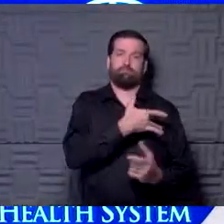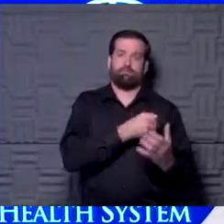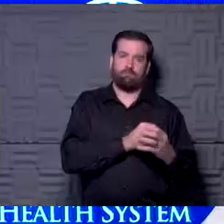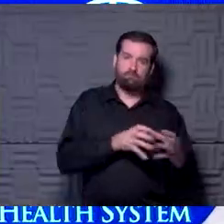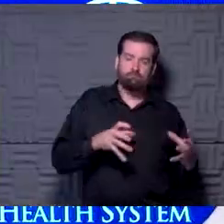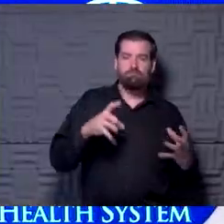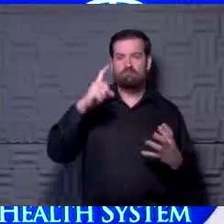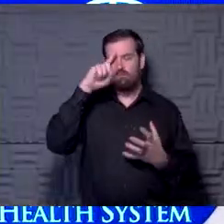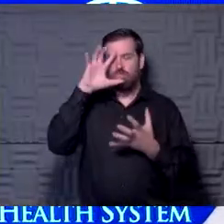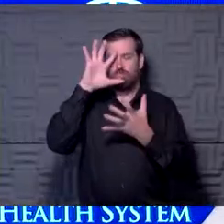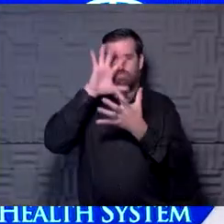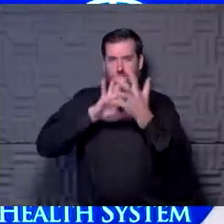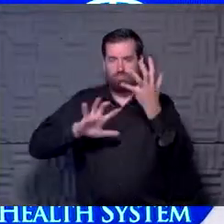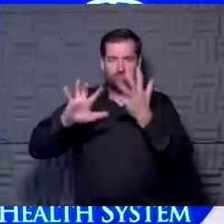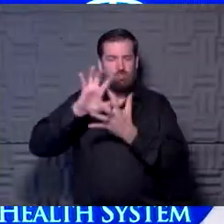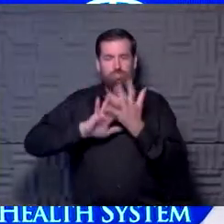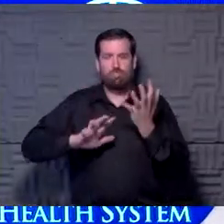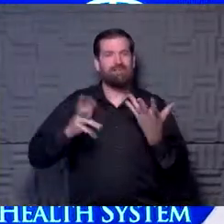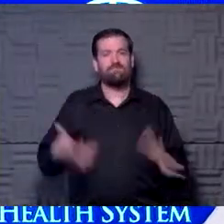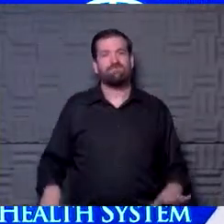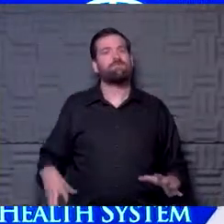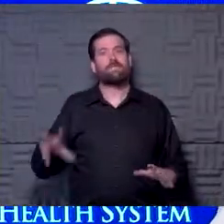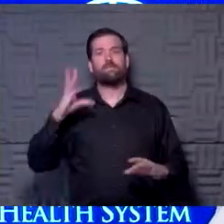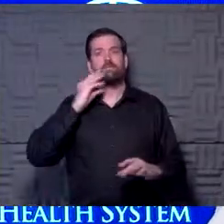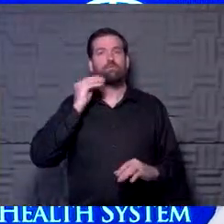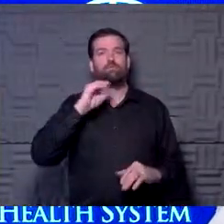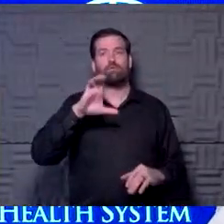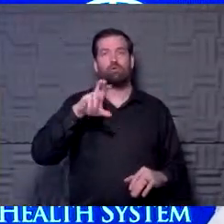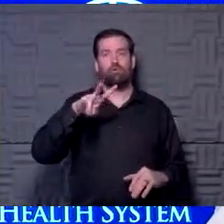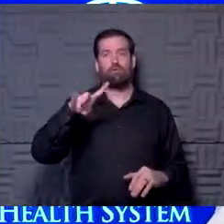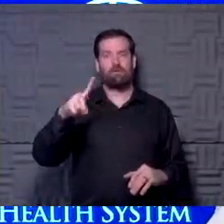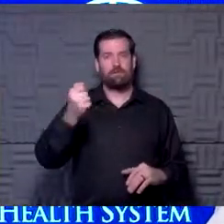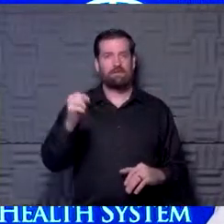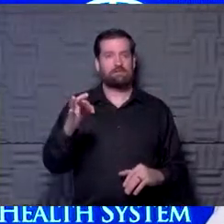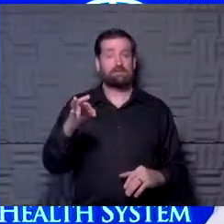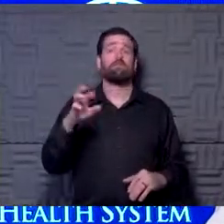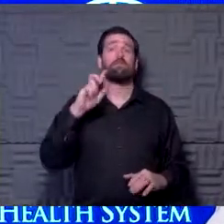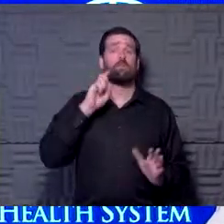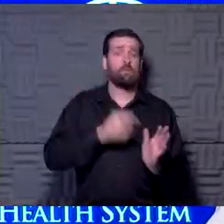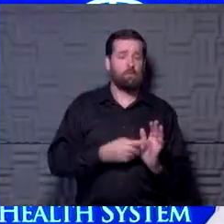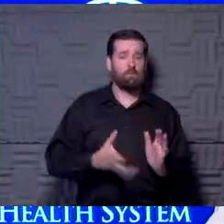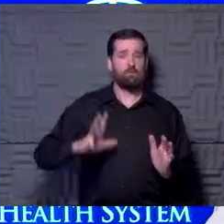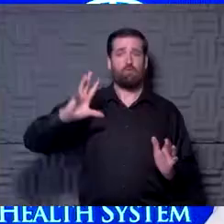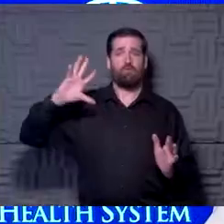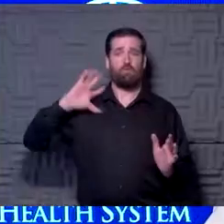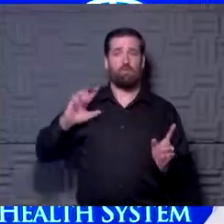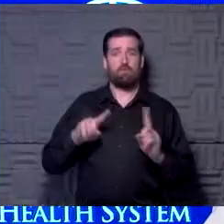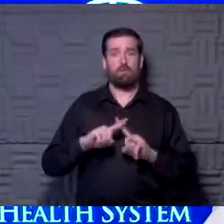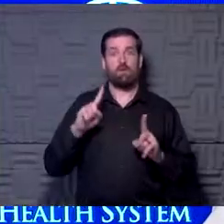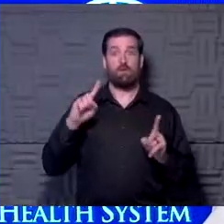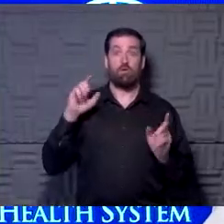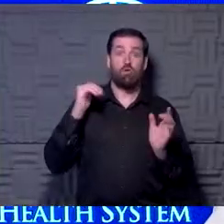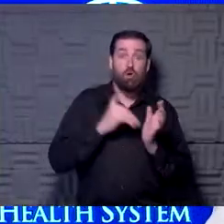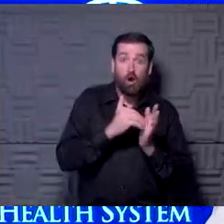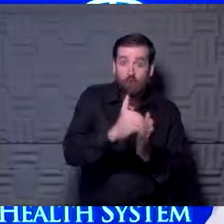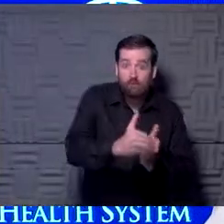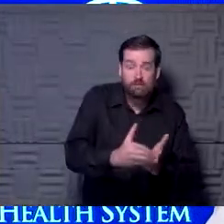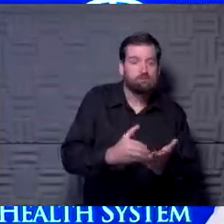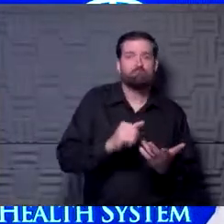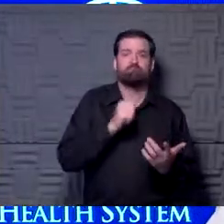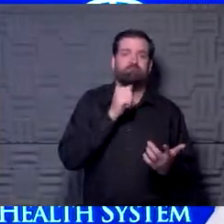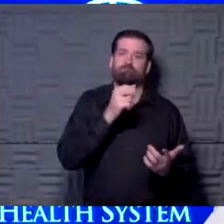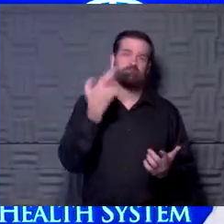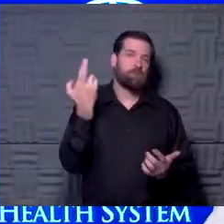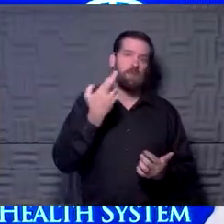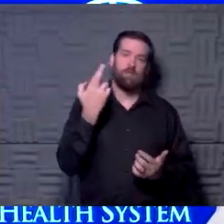neurocognitive dysfunction after COVID-19. We knew it was out there beforehand. We may not have realized its reach. That has